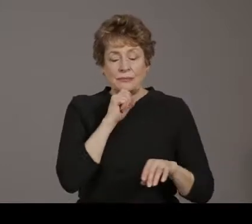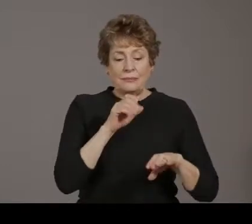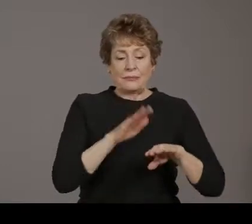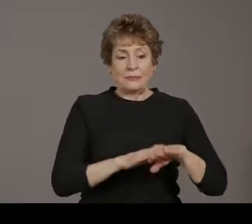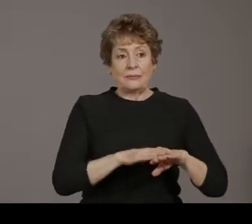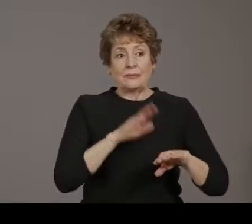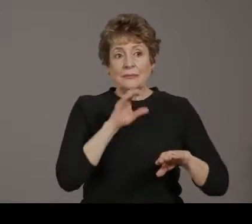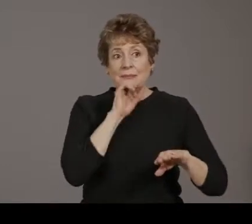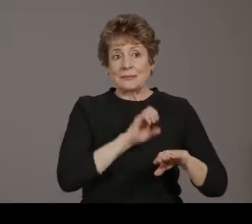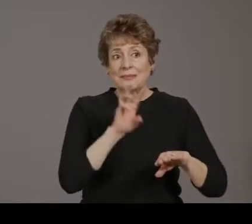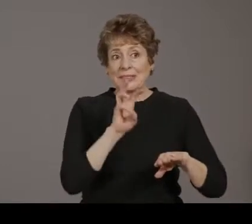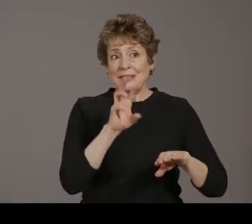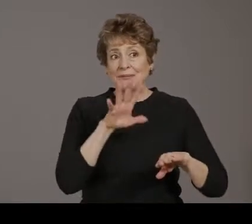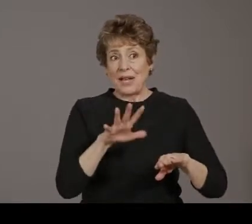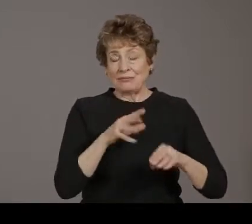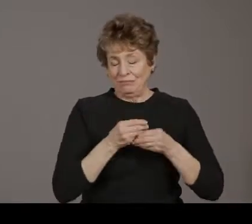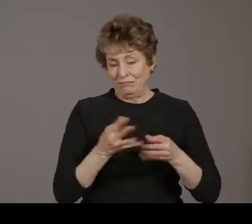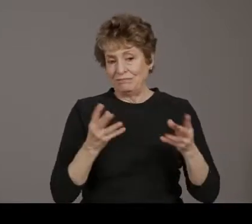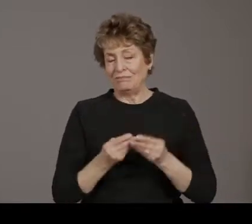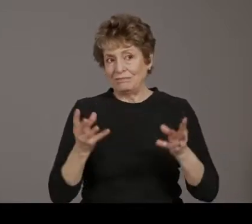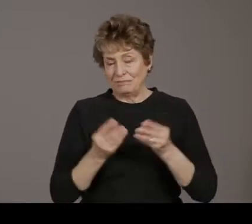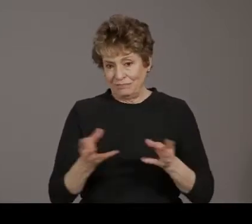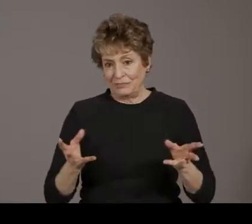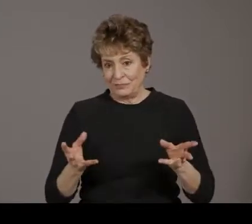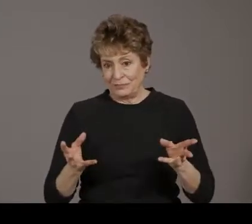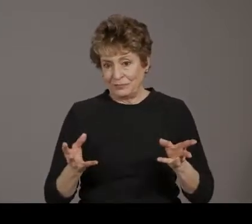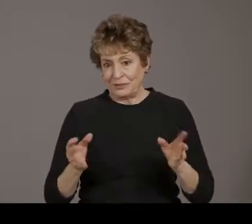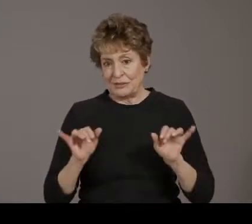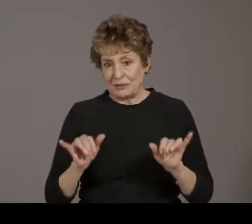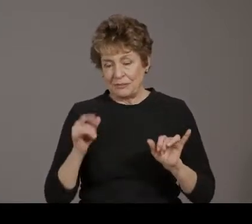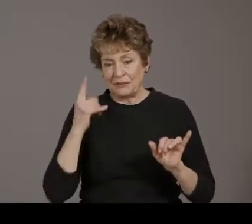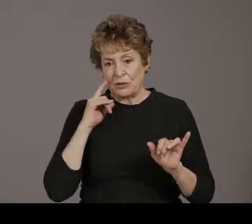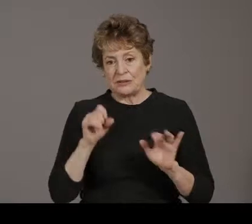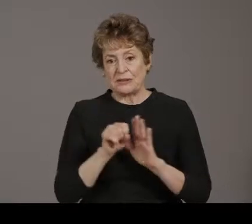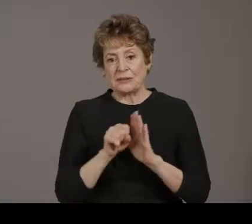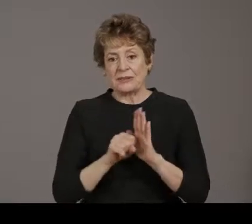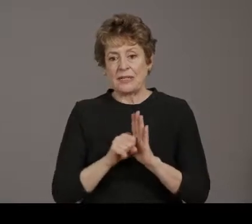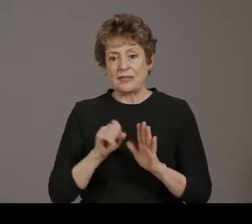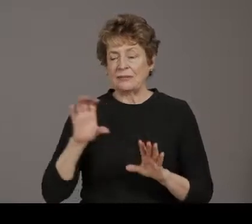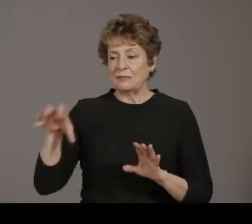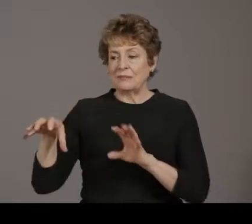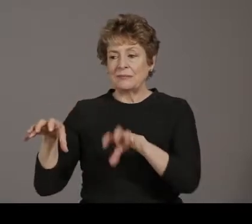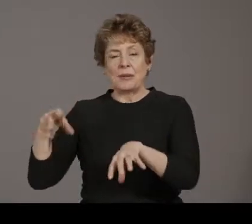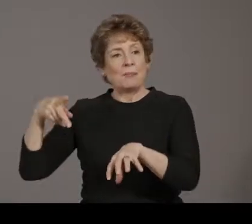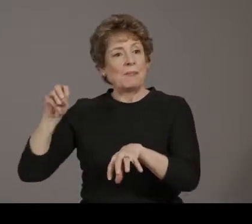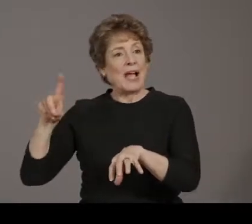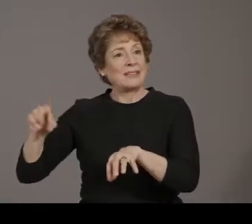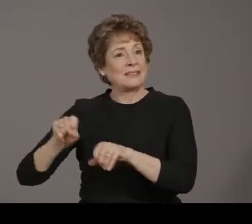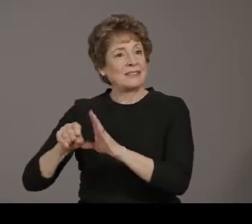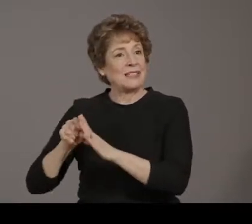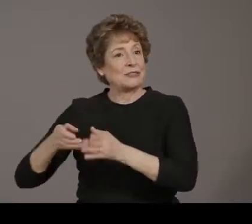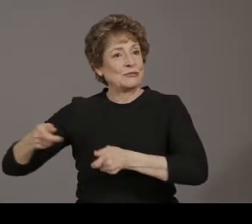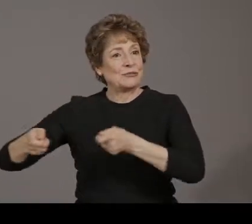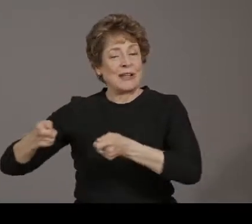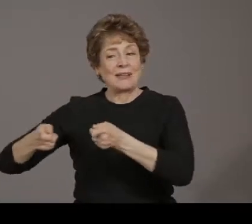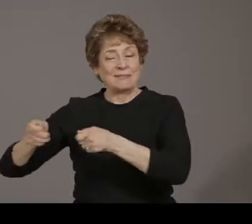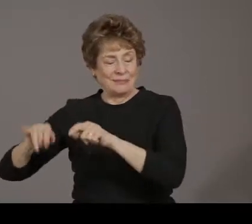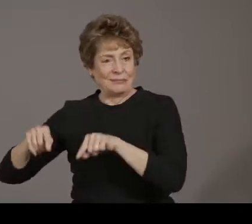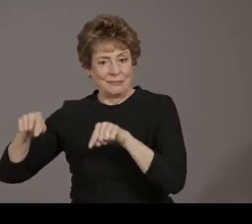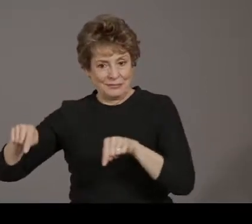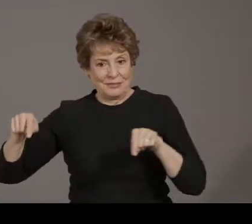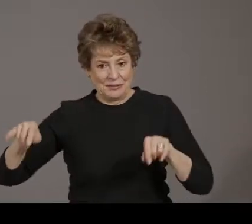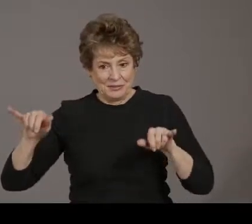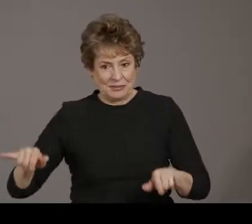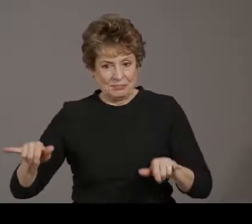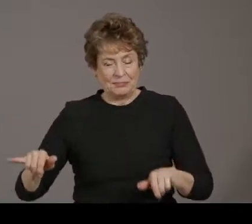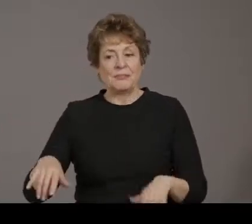the same as well as any state vaccination sites and the retail pharmacy partnership program. So pharmacies that